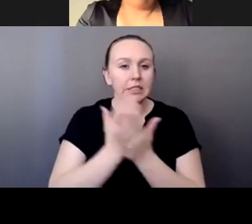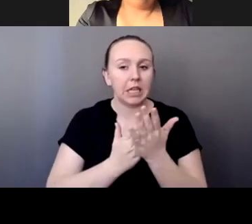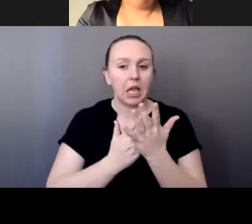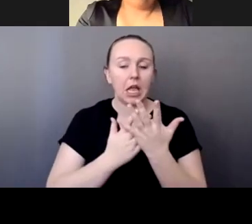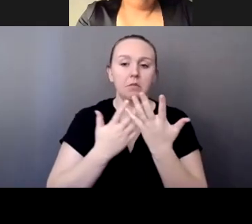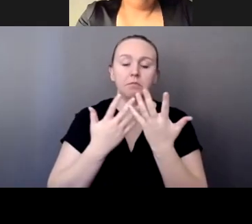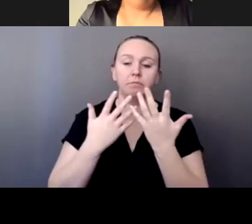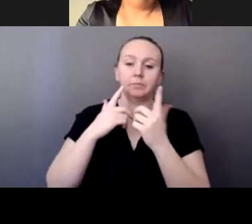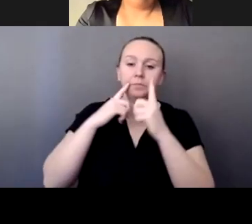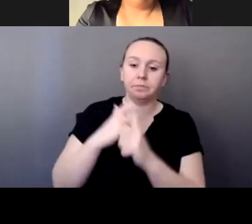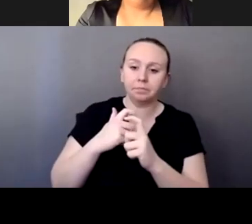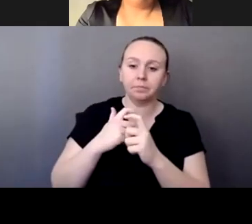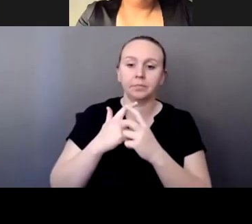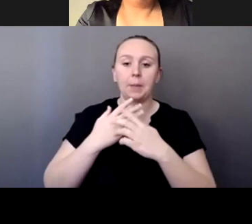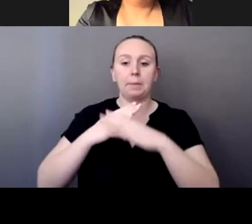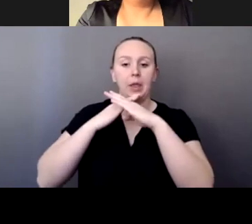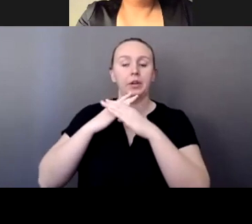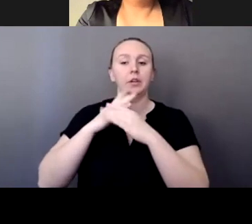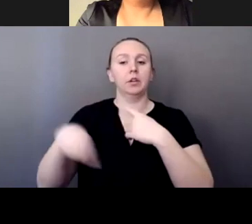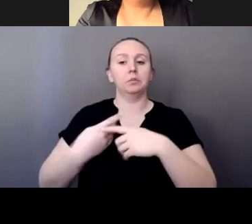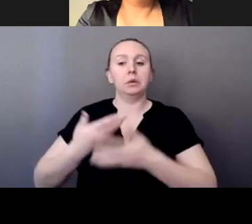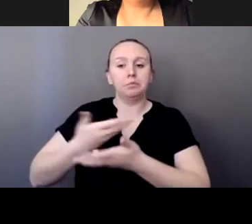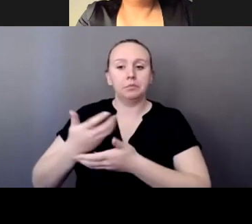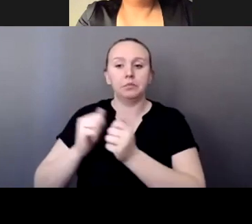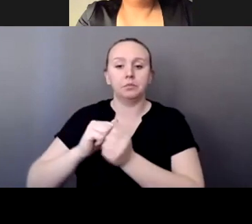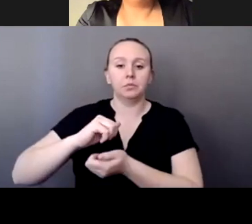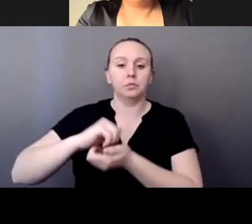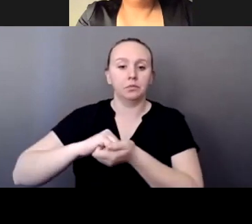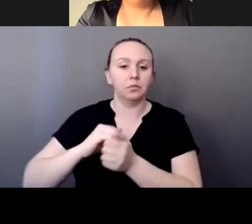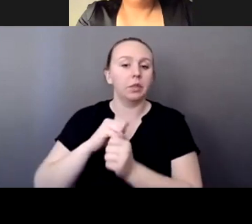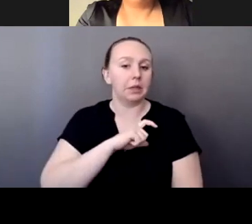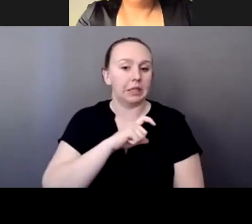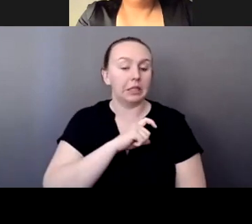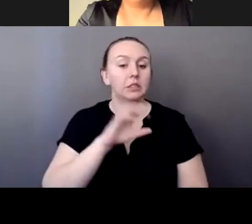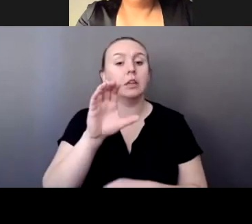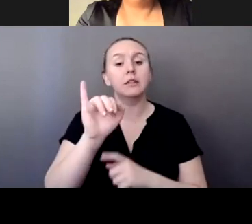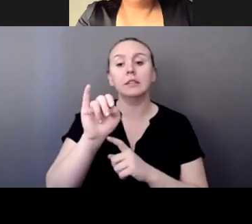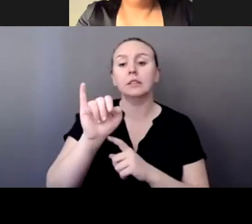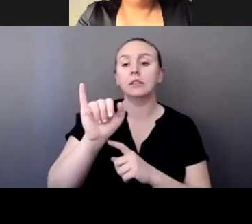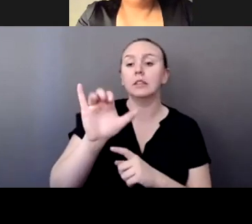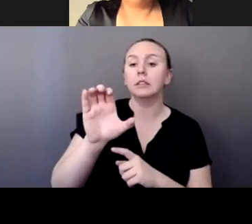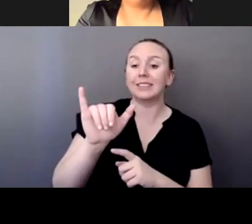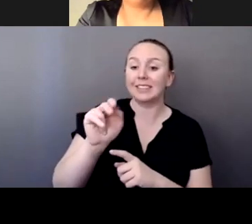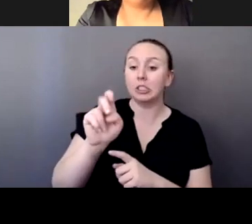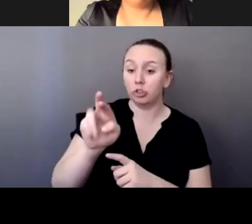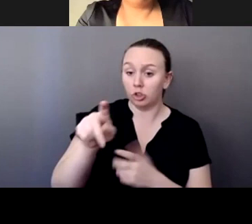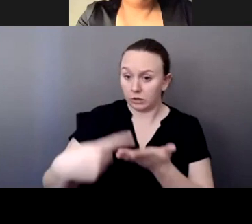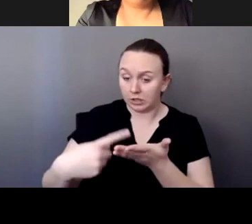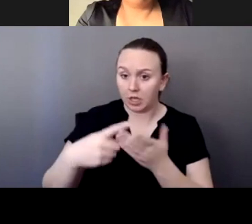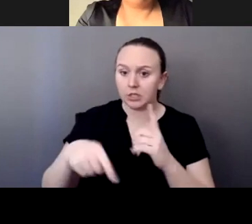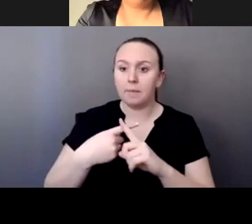Cinder, you've, you've talked a bit about your experience from one, uh, moving from one